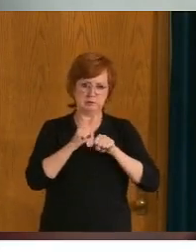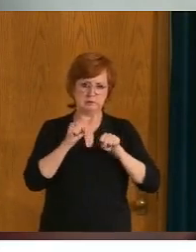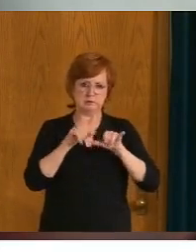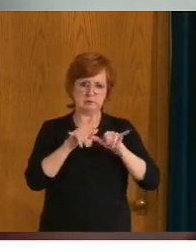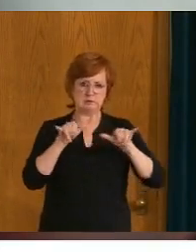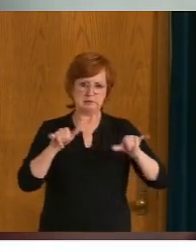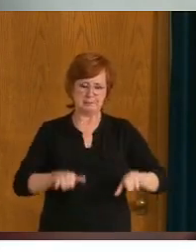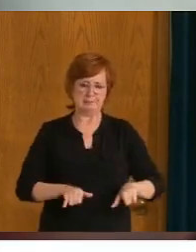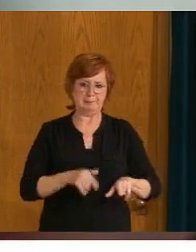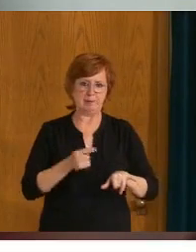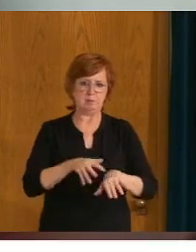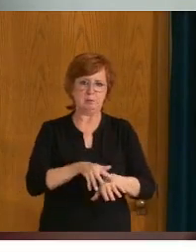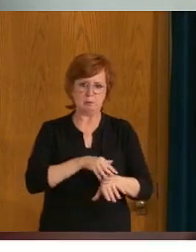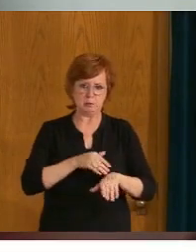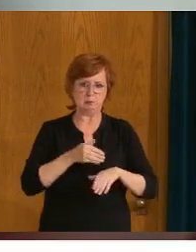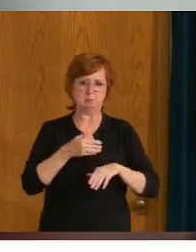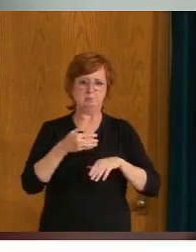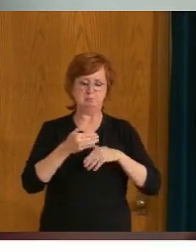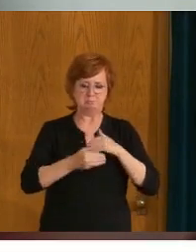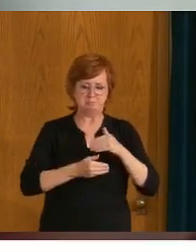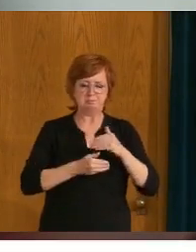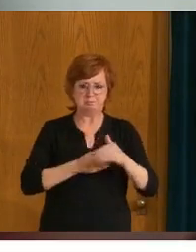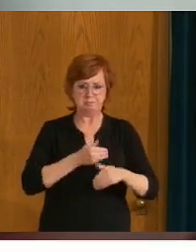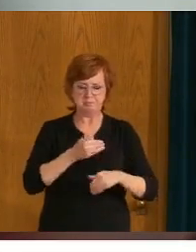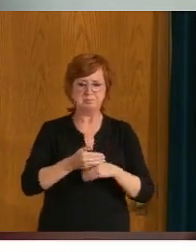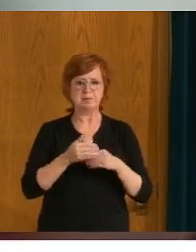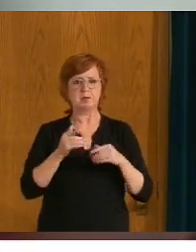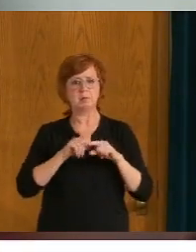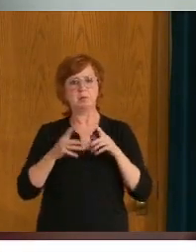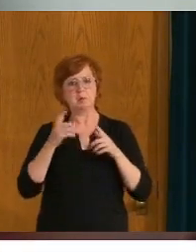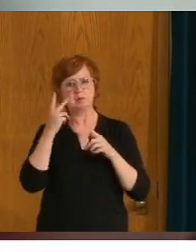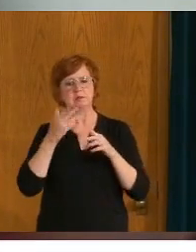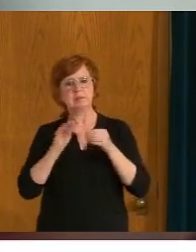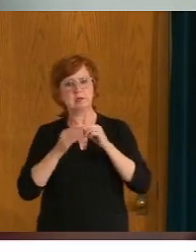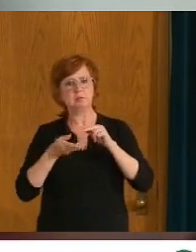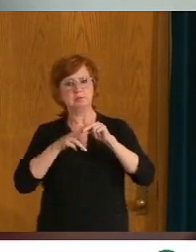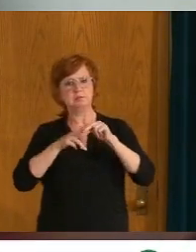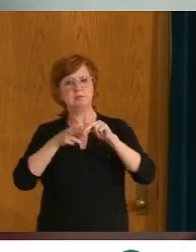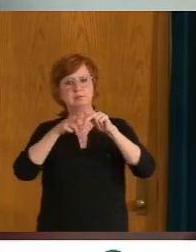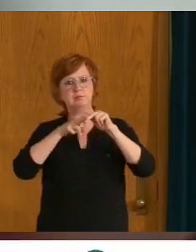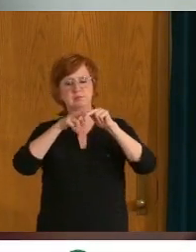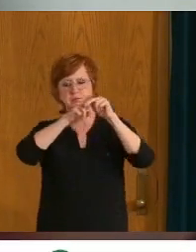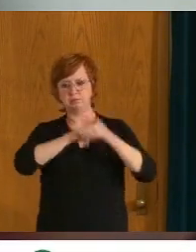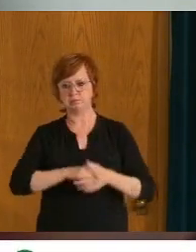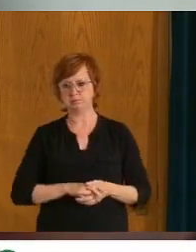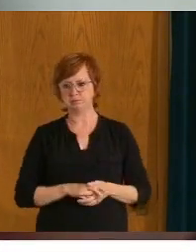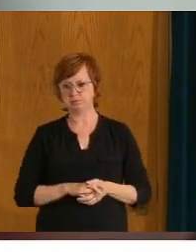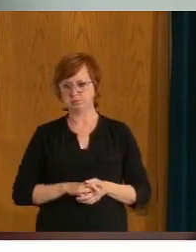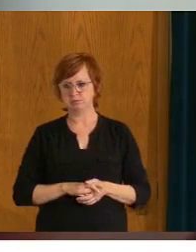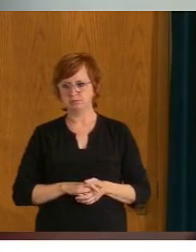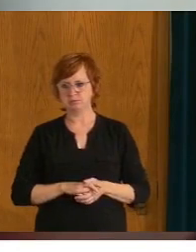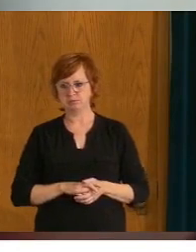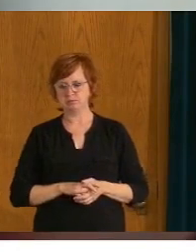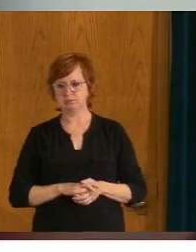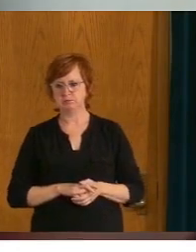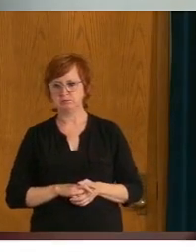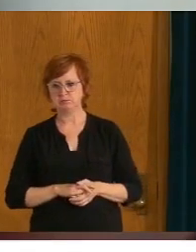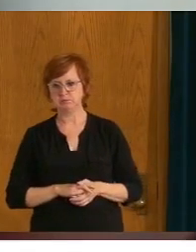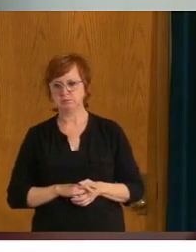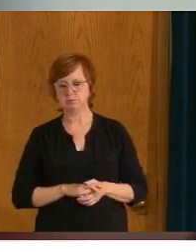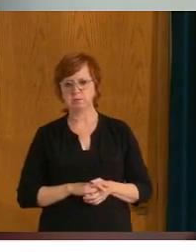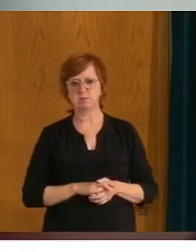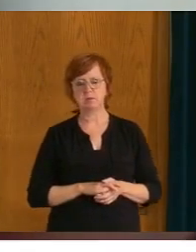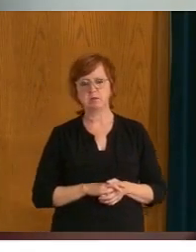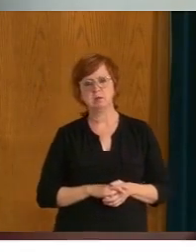like we have throughout, uh, the opening of, uh, the opening plan where each stage we see those numbers continue to climb, even though